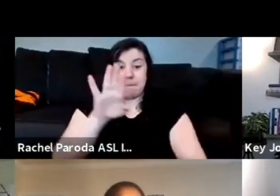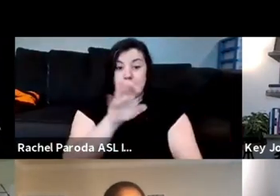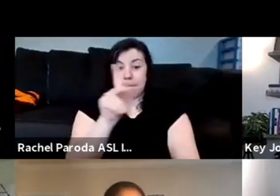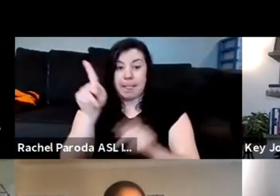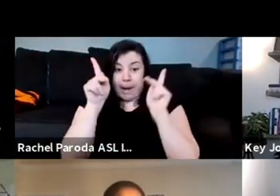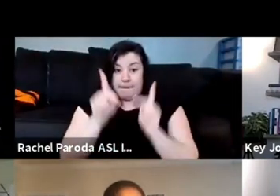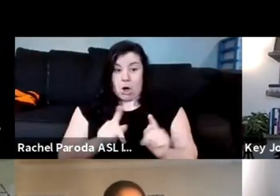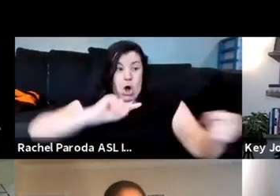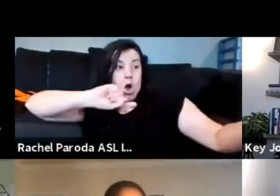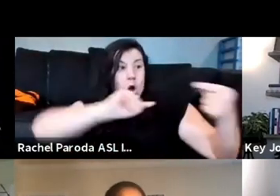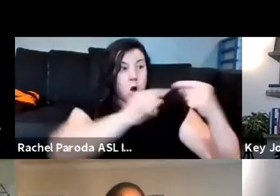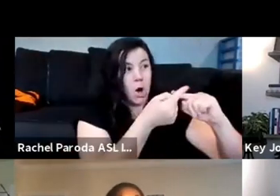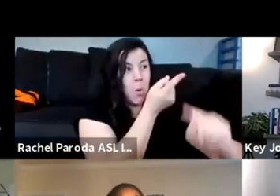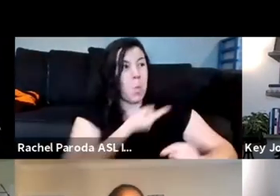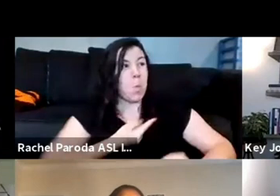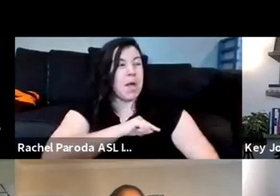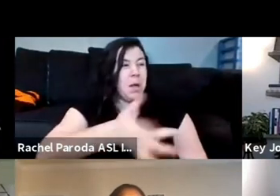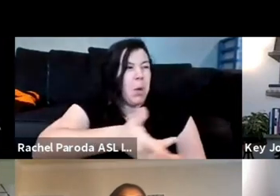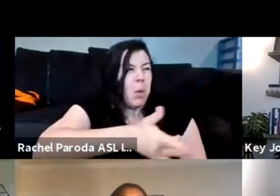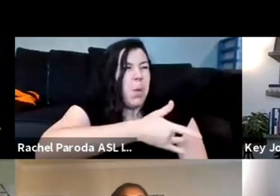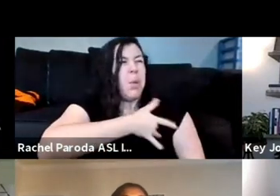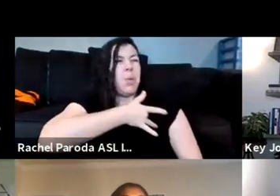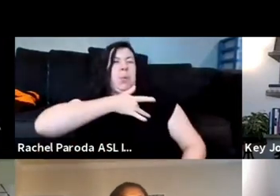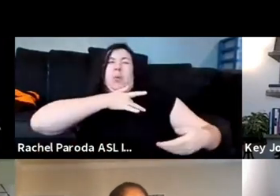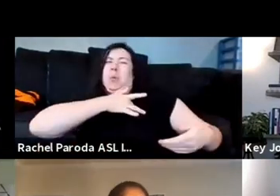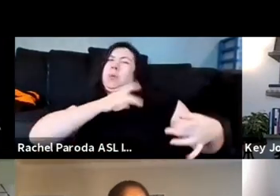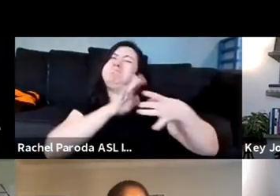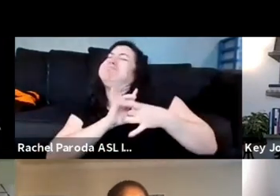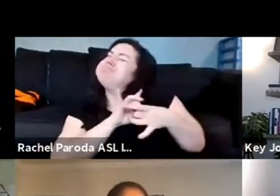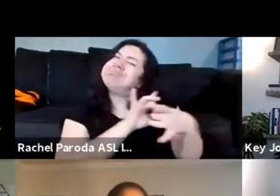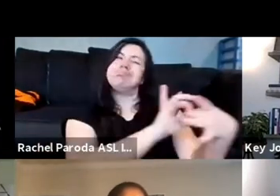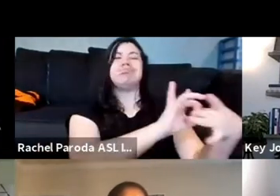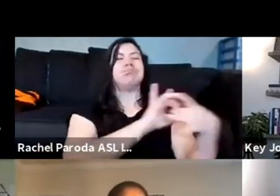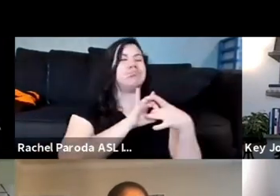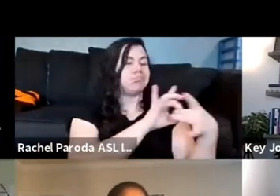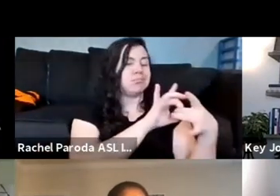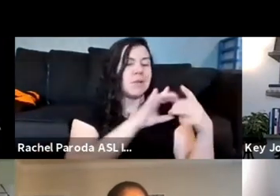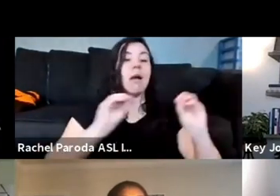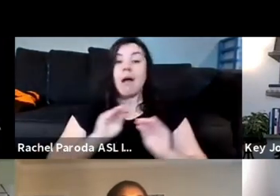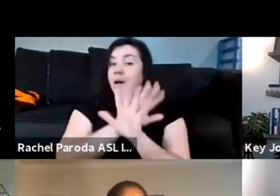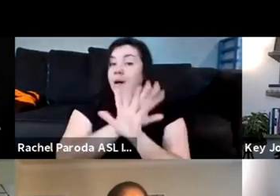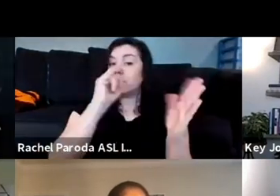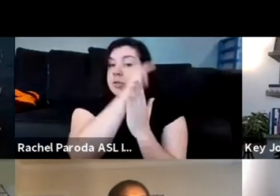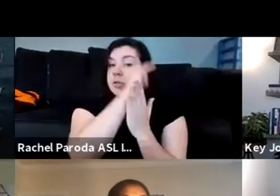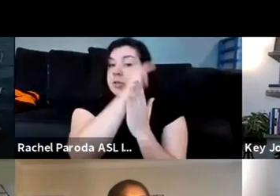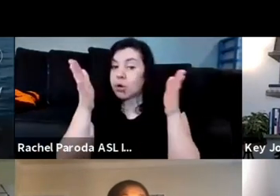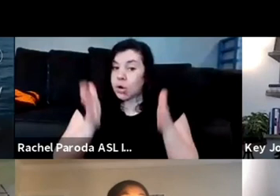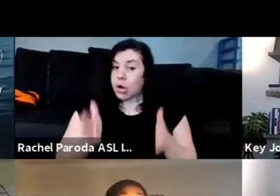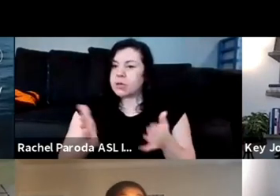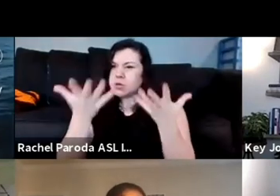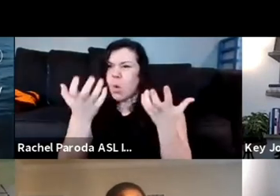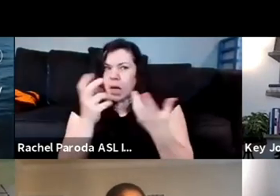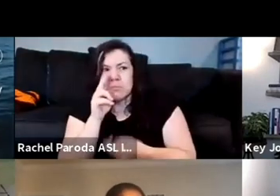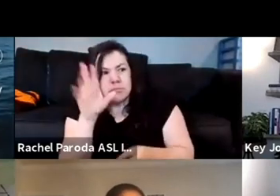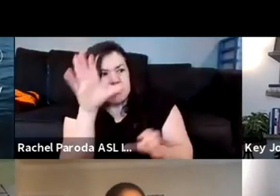-held captive to that hold and so it's it's obvious that artists in their work would want to explore that